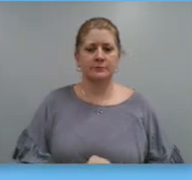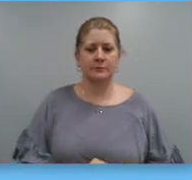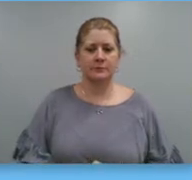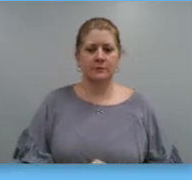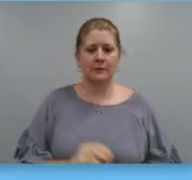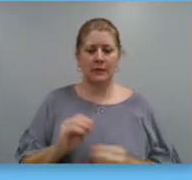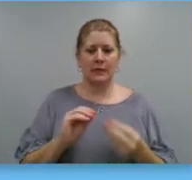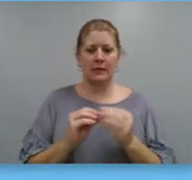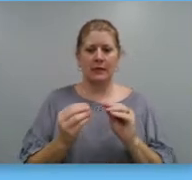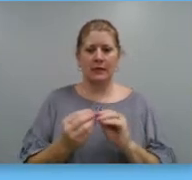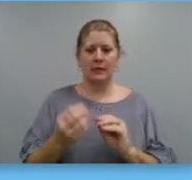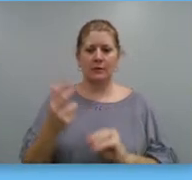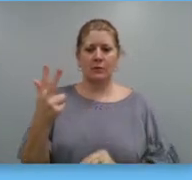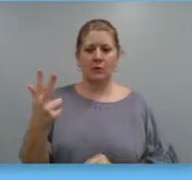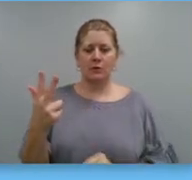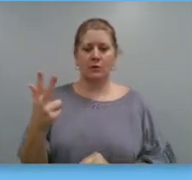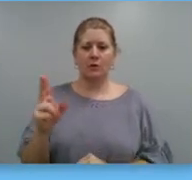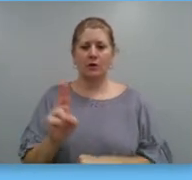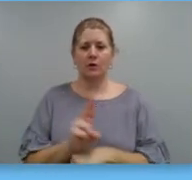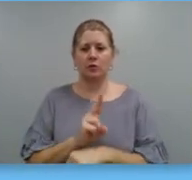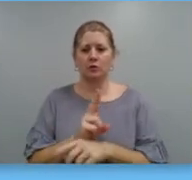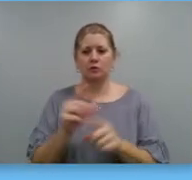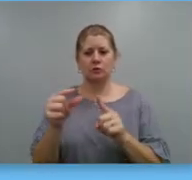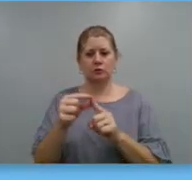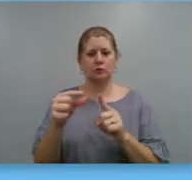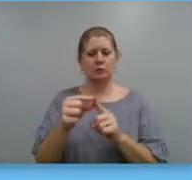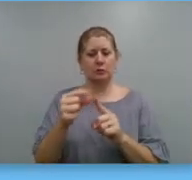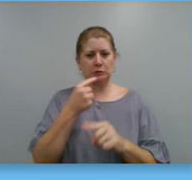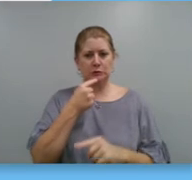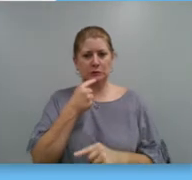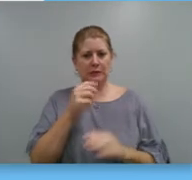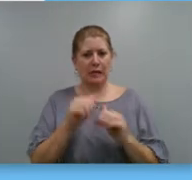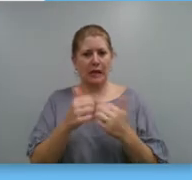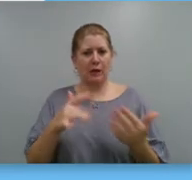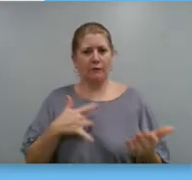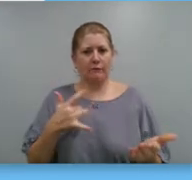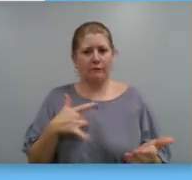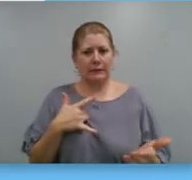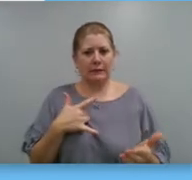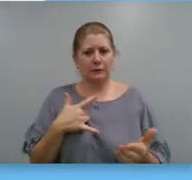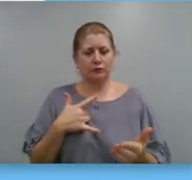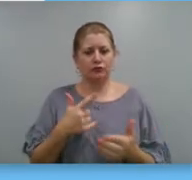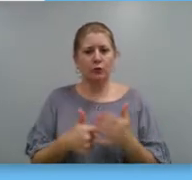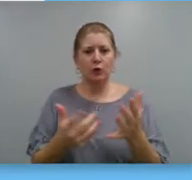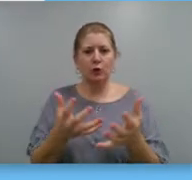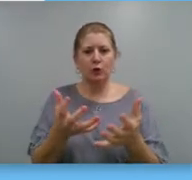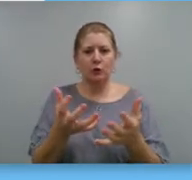Step three, use your words to say how you feel and what you wish would happen.